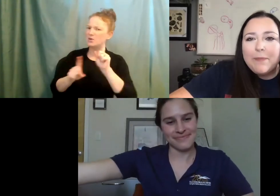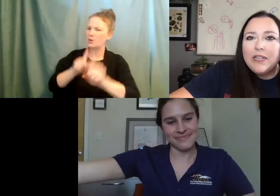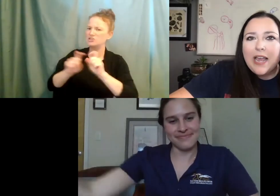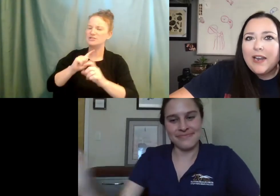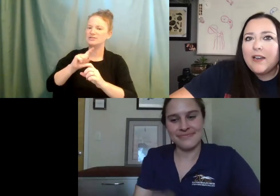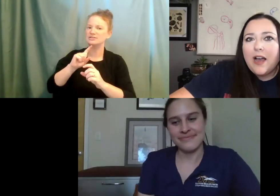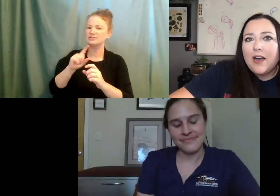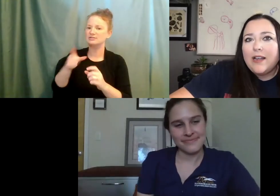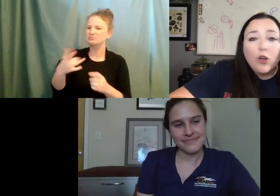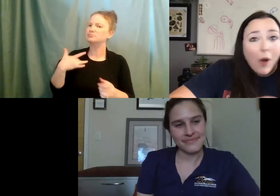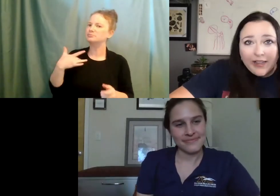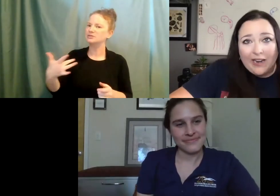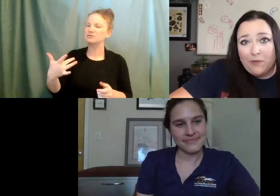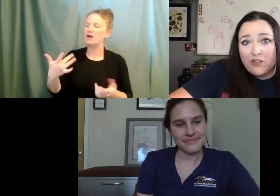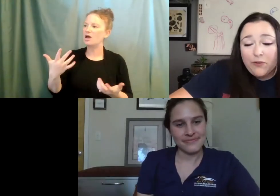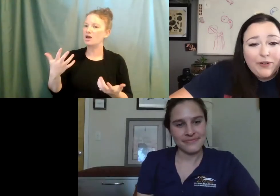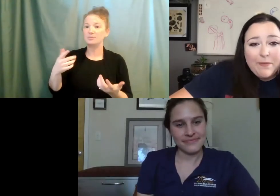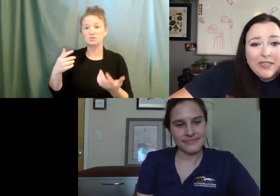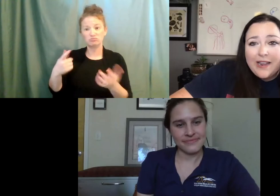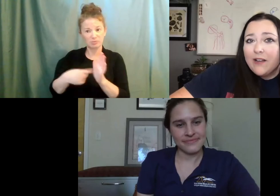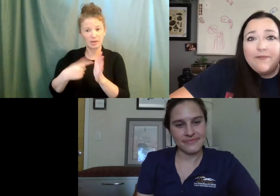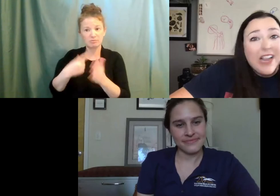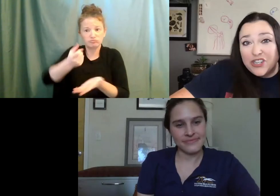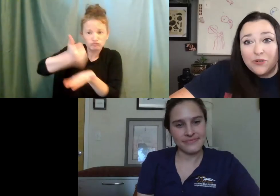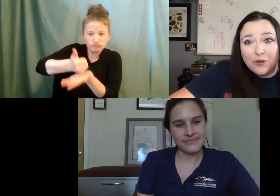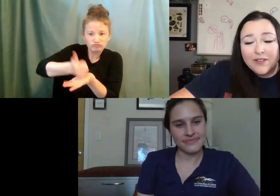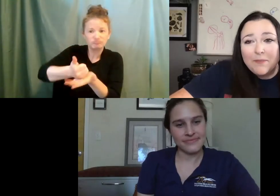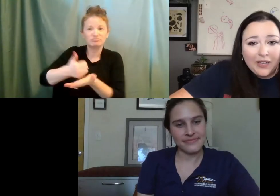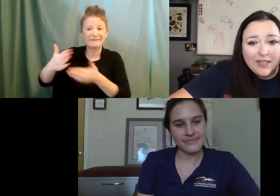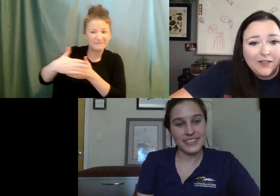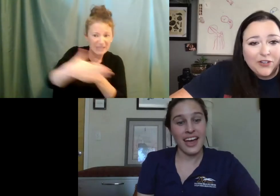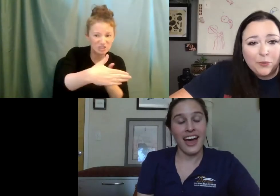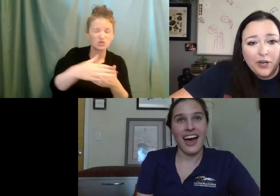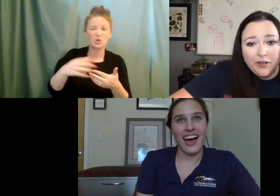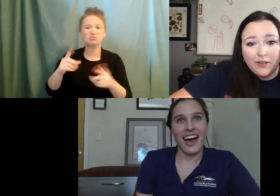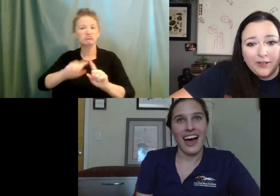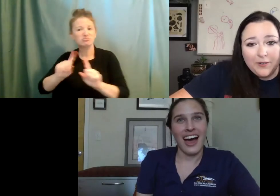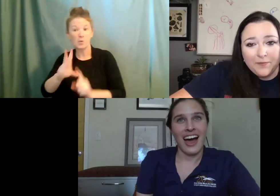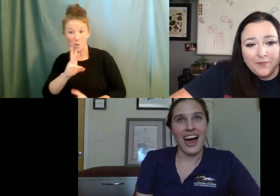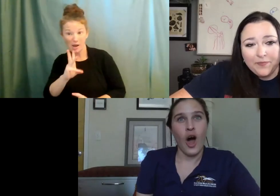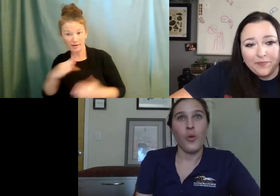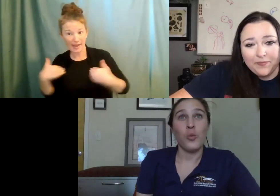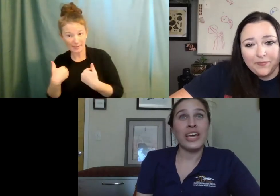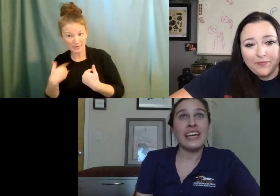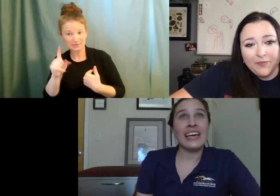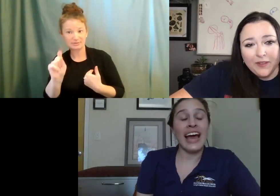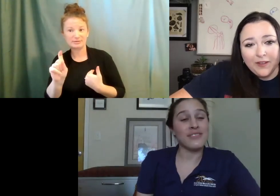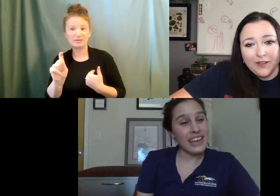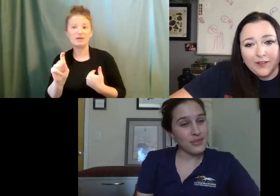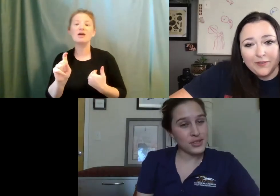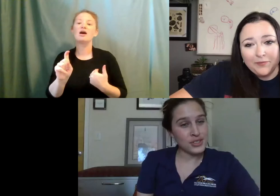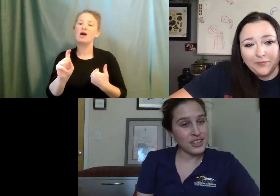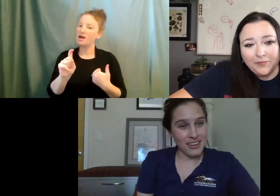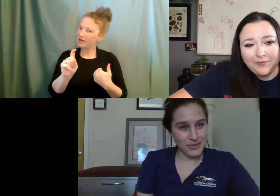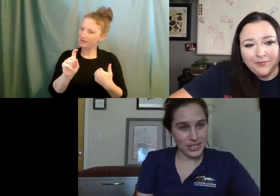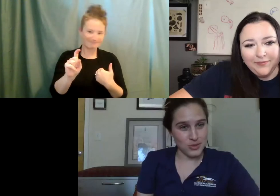rehabilitate, uh, aquatic animals? you ever rehabilitate a fish or something else that lives underwater? We have